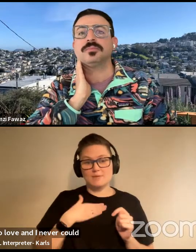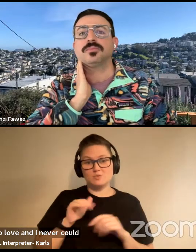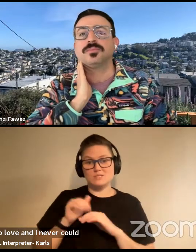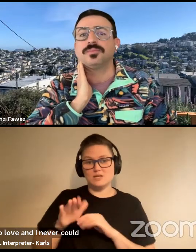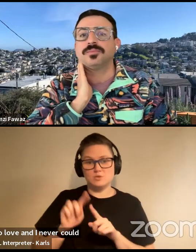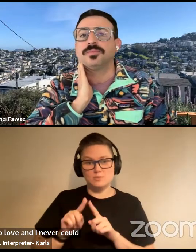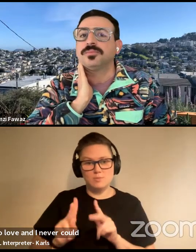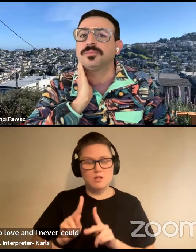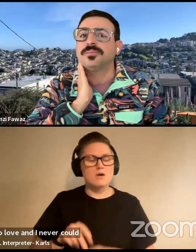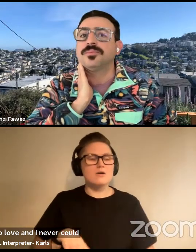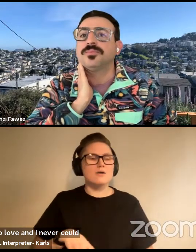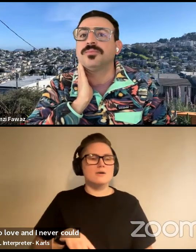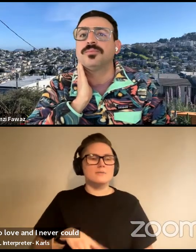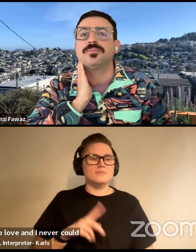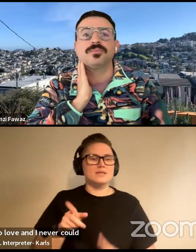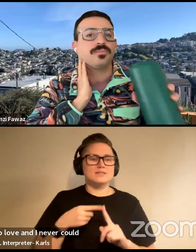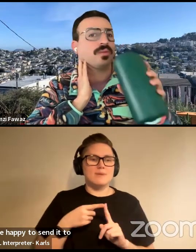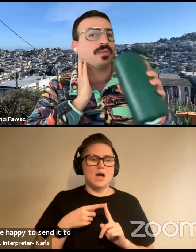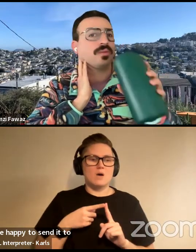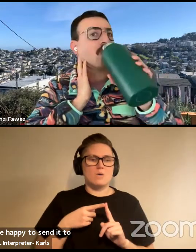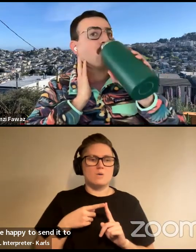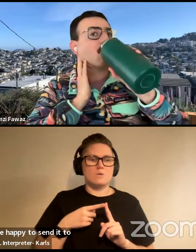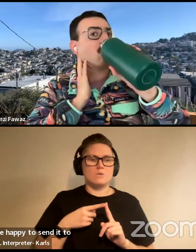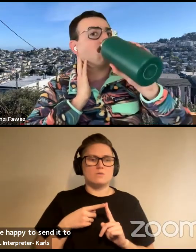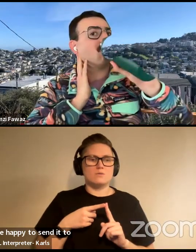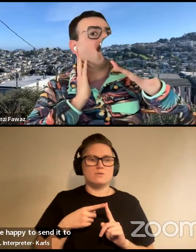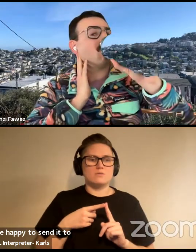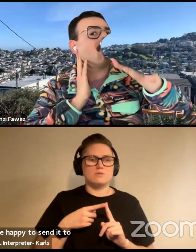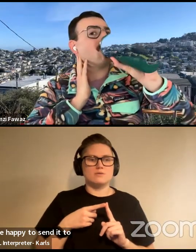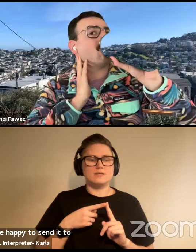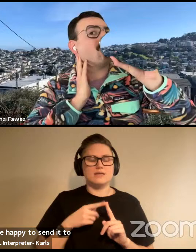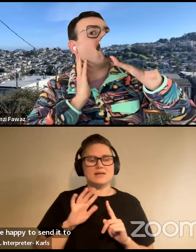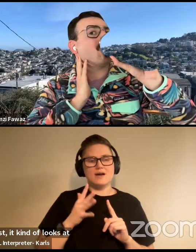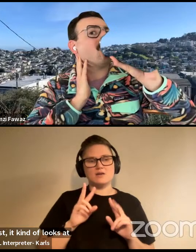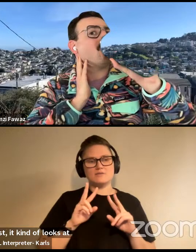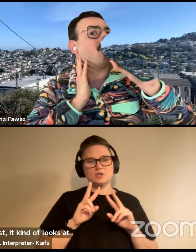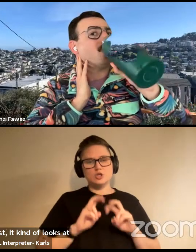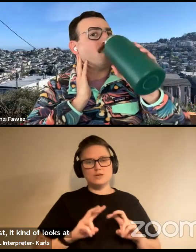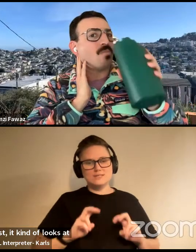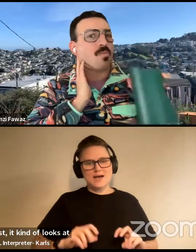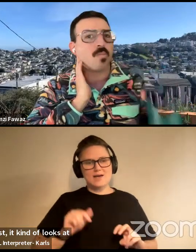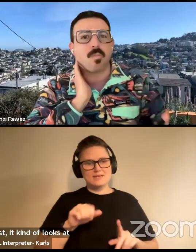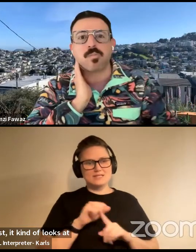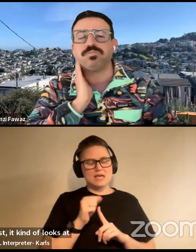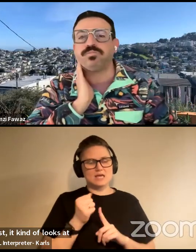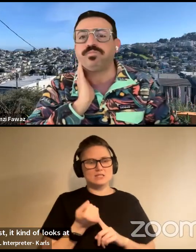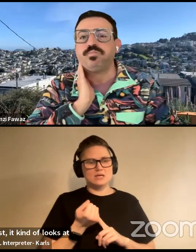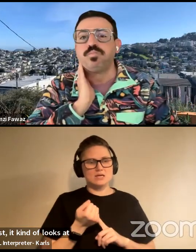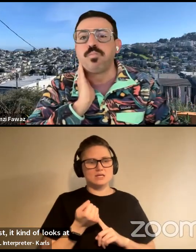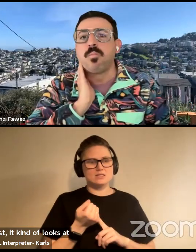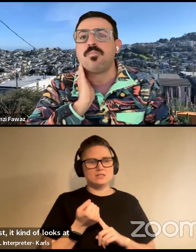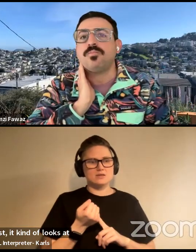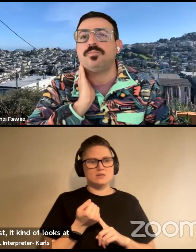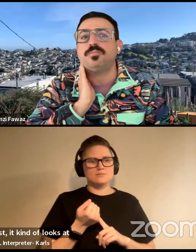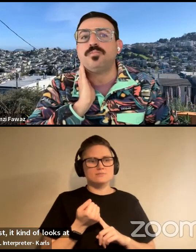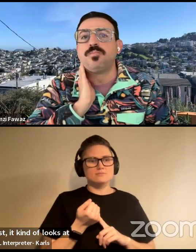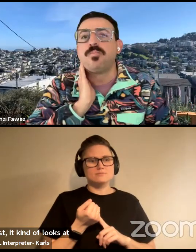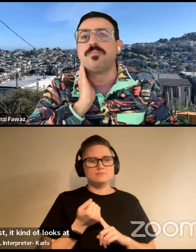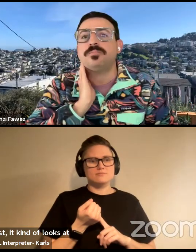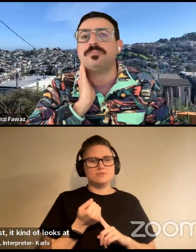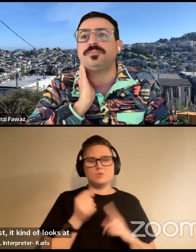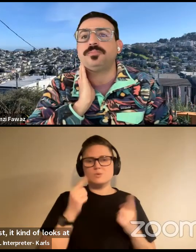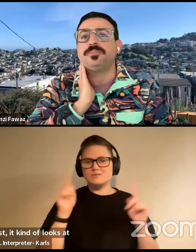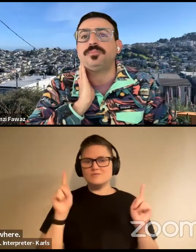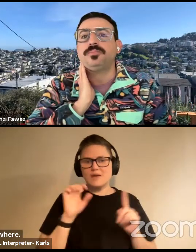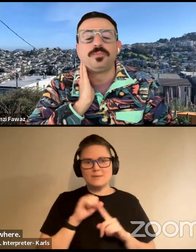But it's about, it's just, it kind of looks at these cases where there's this kind of famous cases